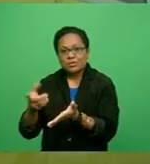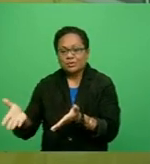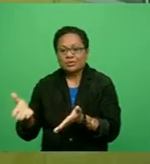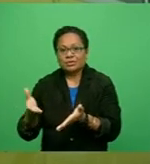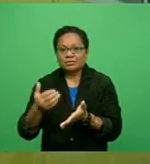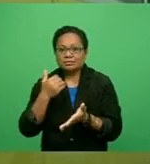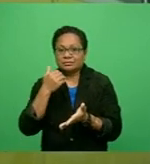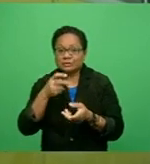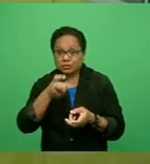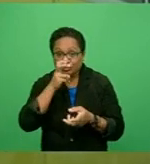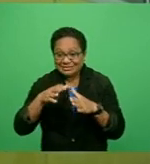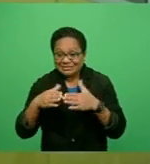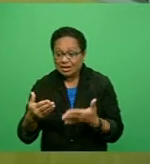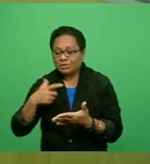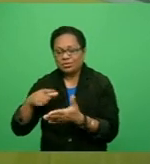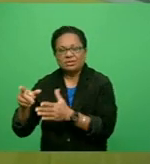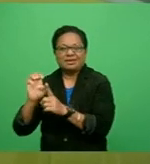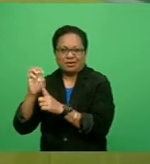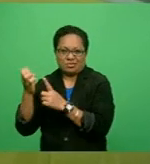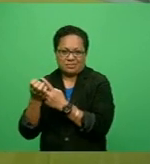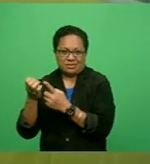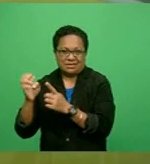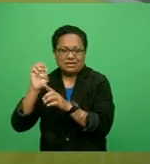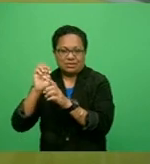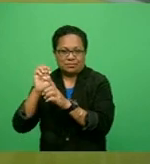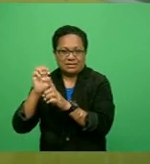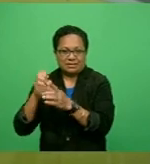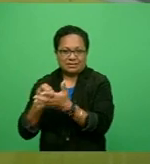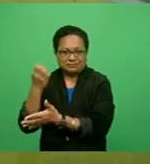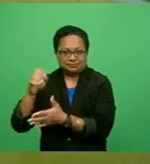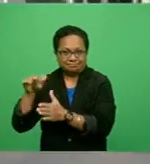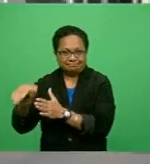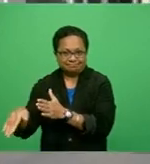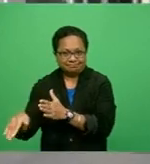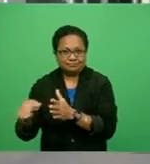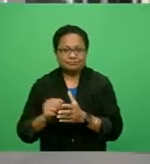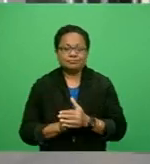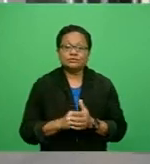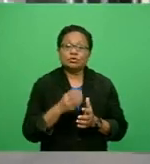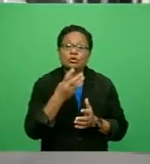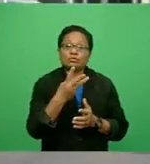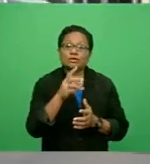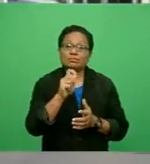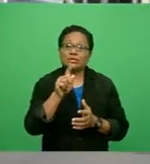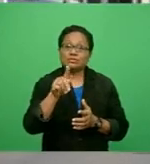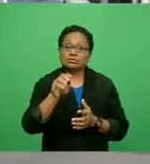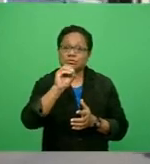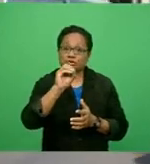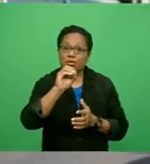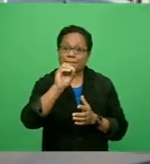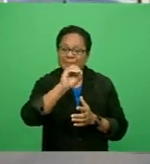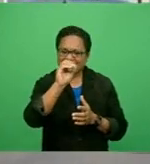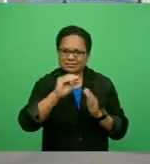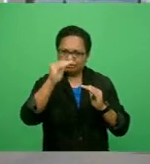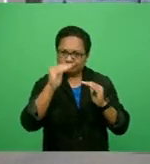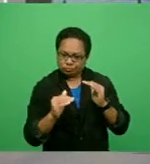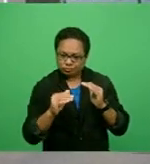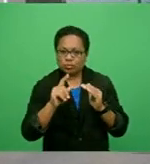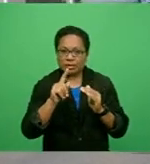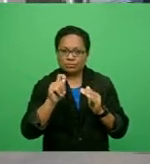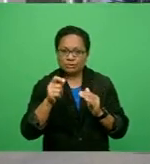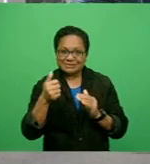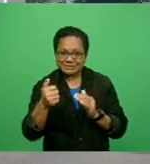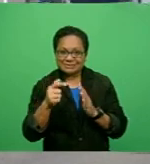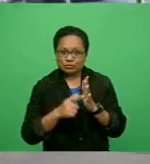environment. Annual inflation slid further to a negative 3.0 percent last month from negative 1.6 percent in